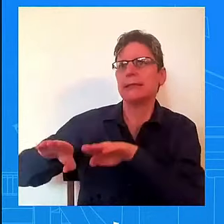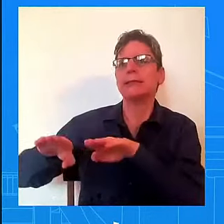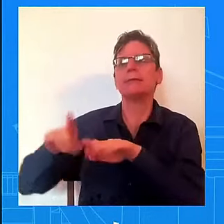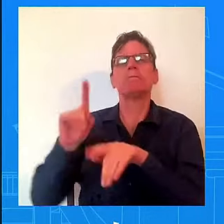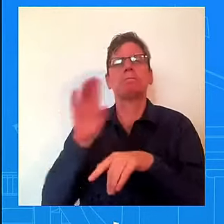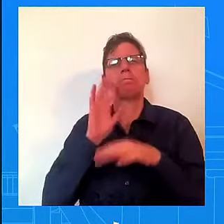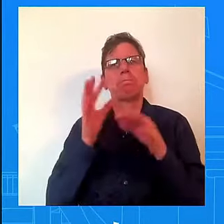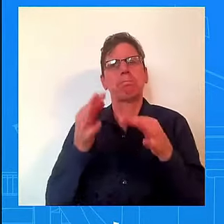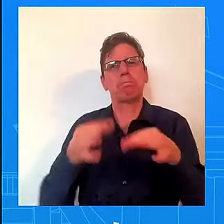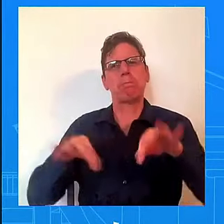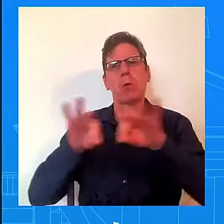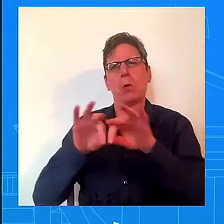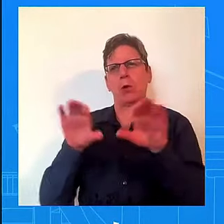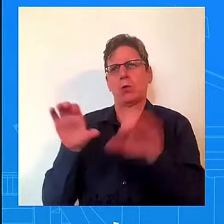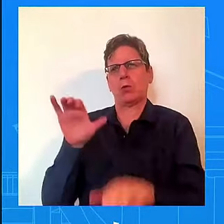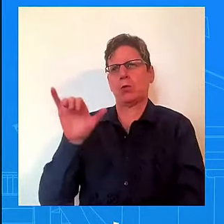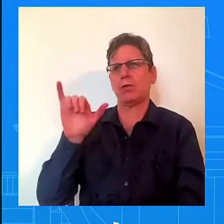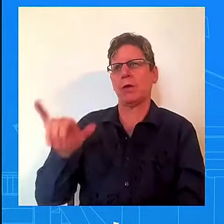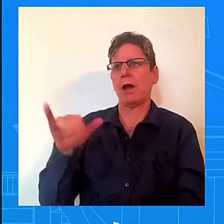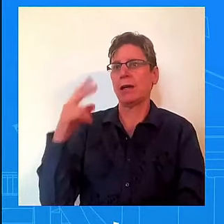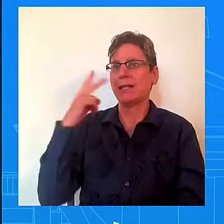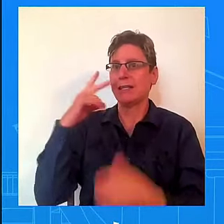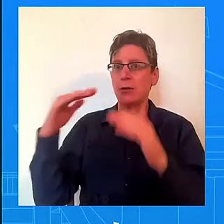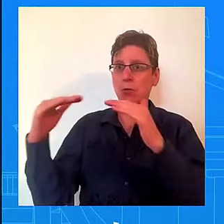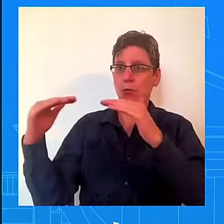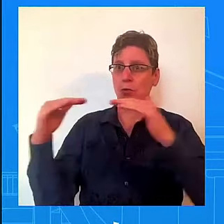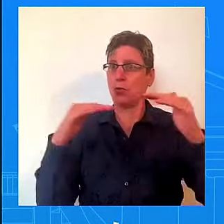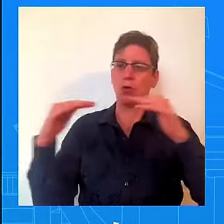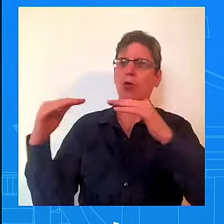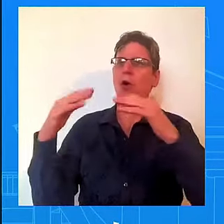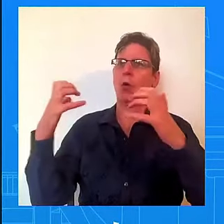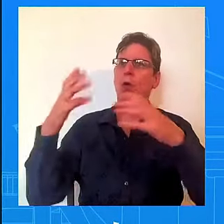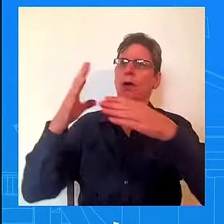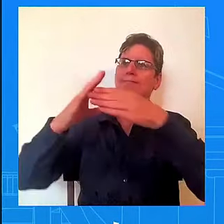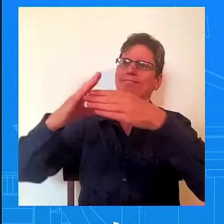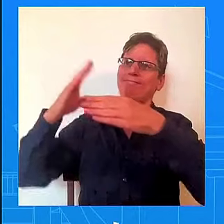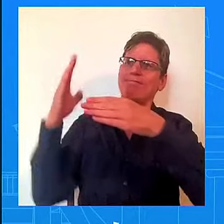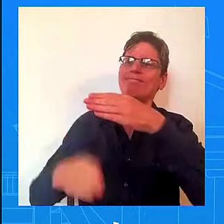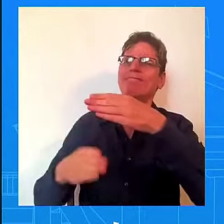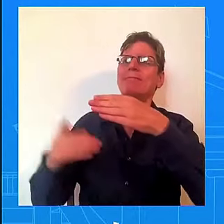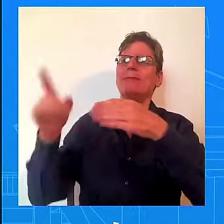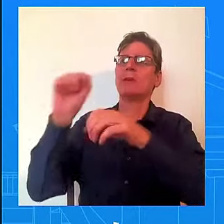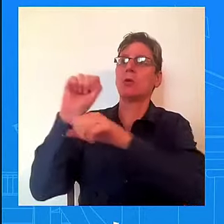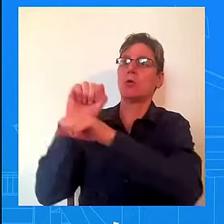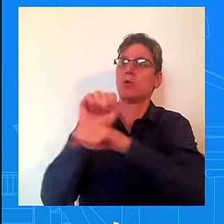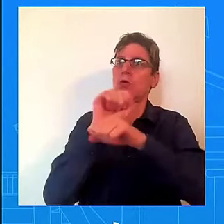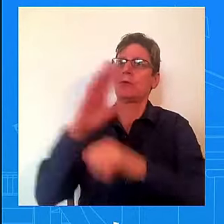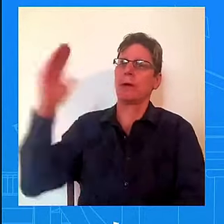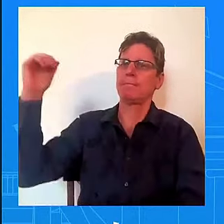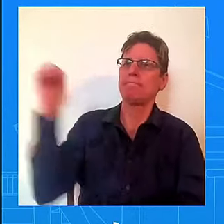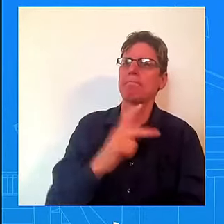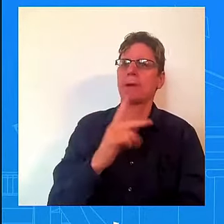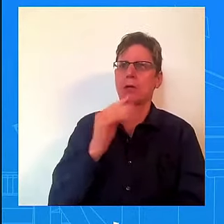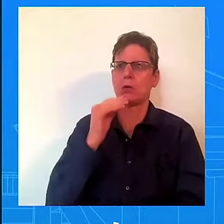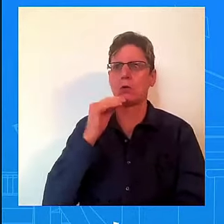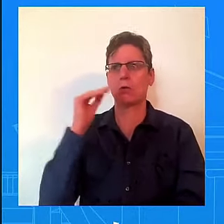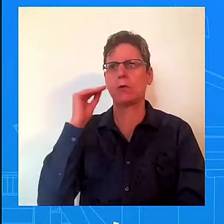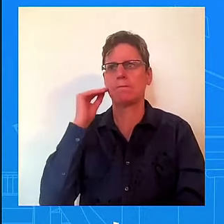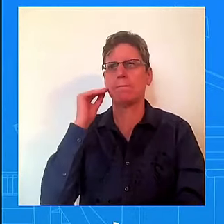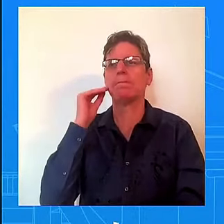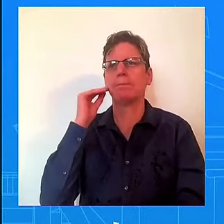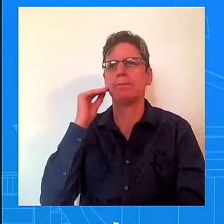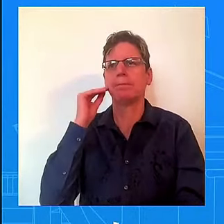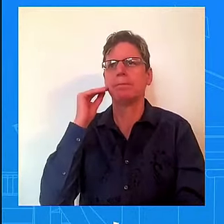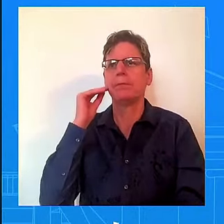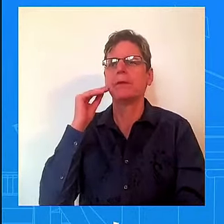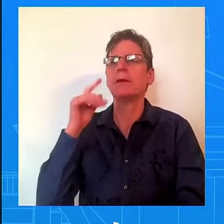want to see hostages come home, including American hostages, come home to their families. I just don't have anything beyond or outside of working